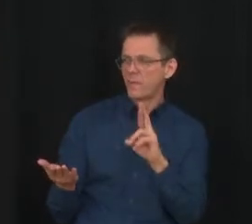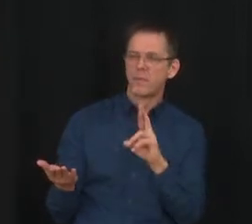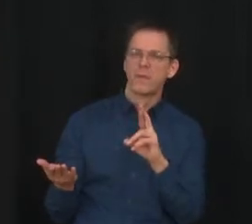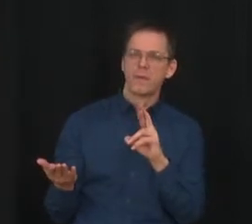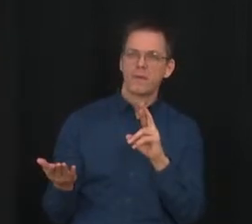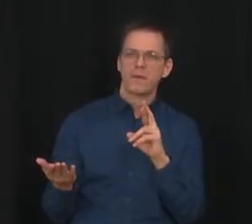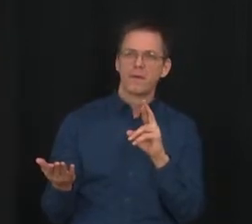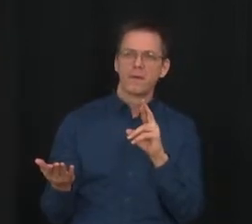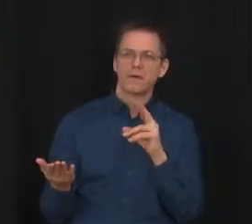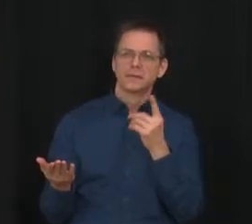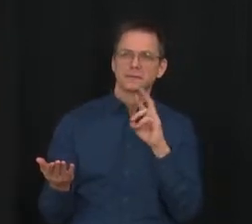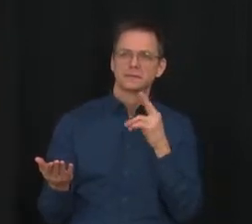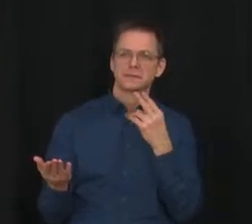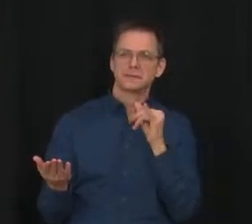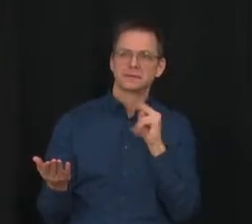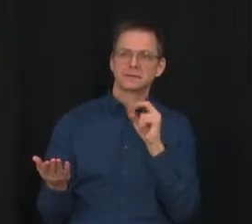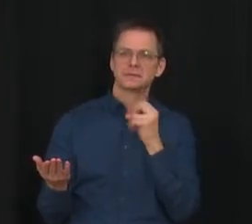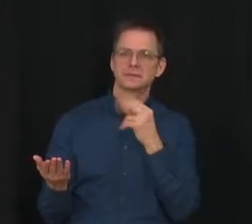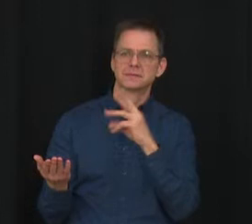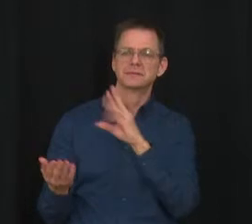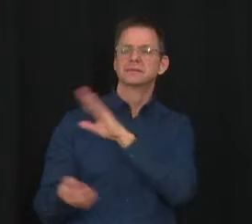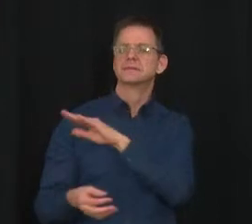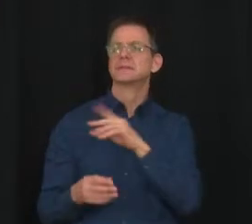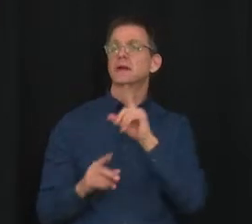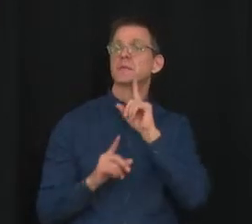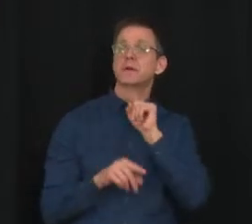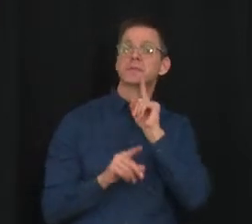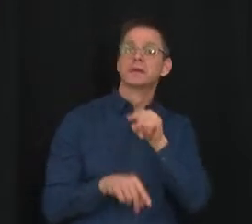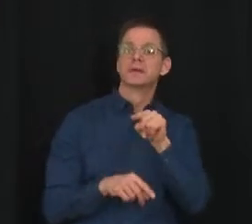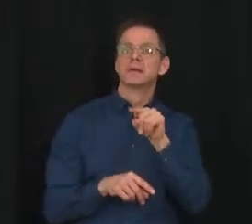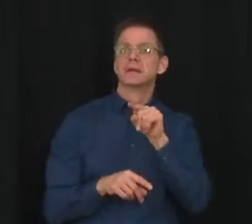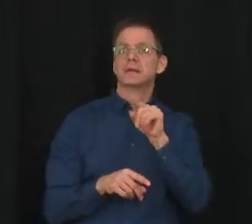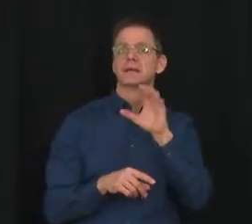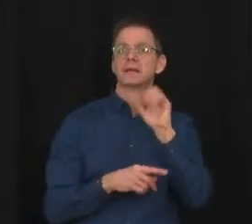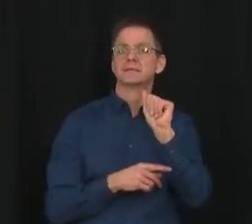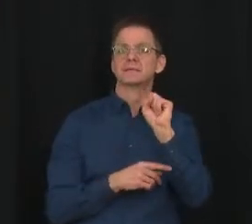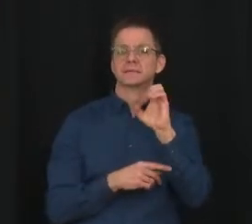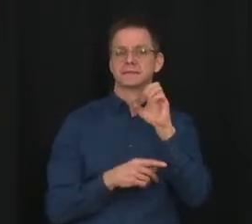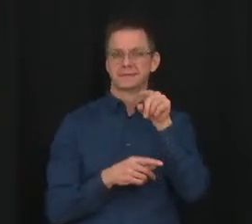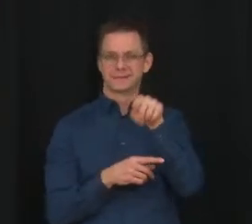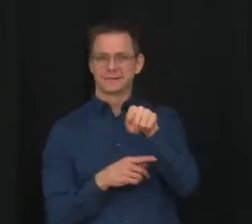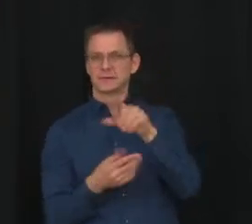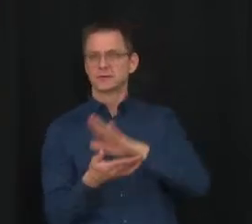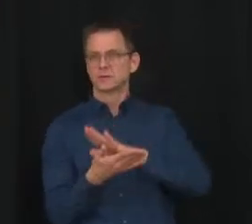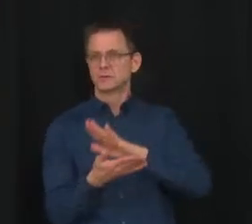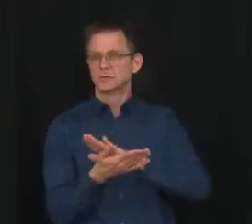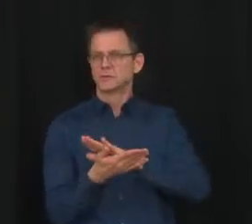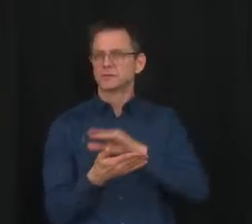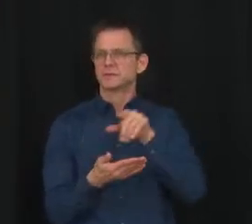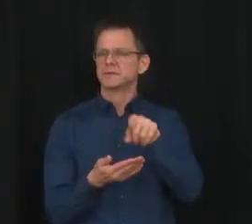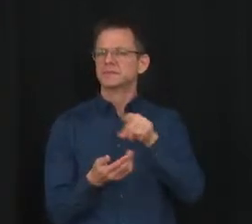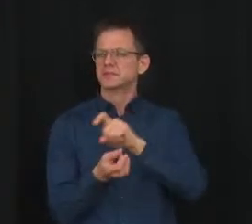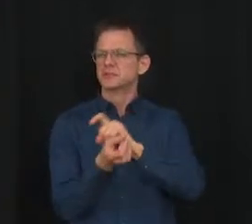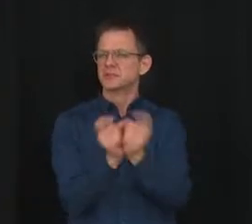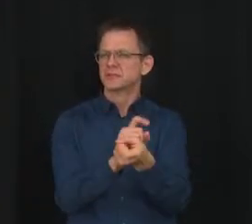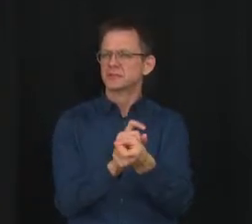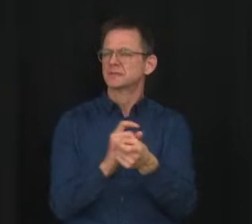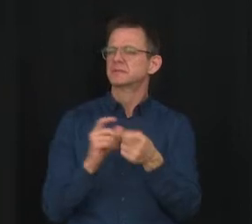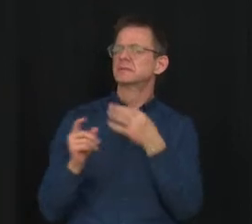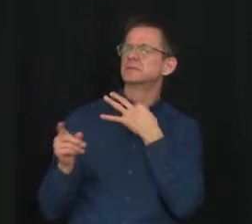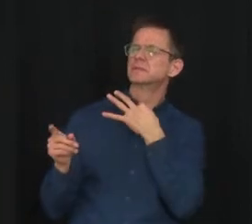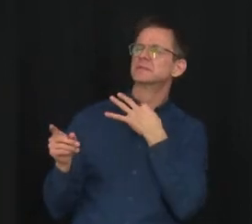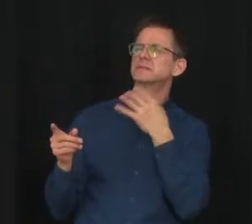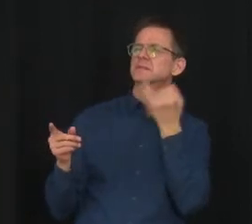tracking cases in schools, you know, can you just kind of walk me through what will happen now once, you know, if someone tests